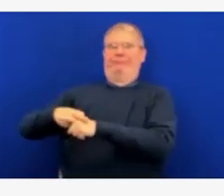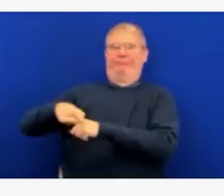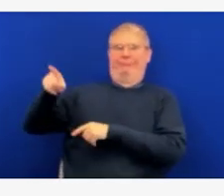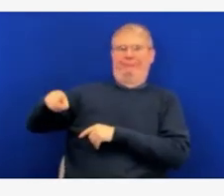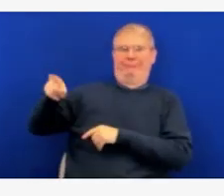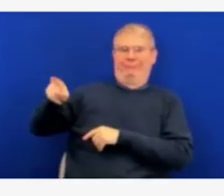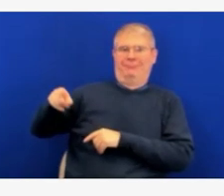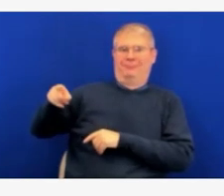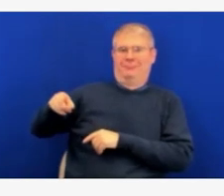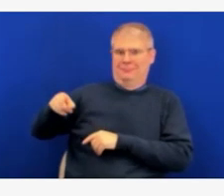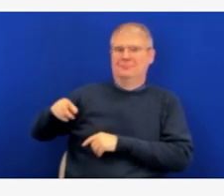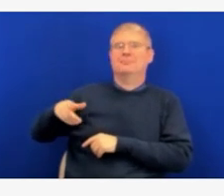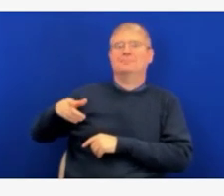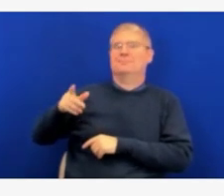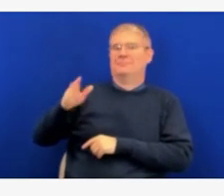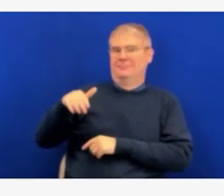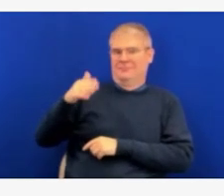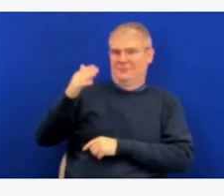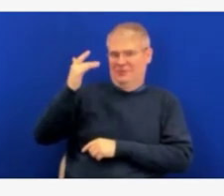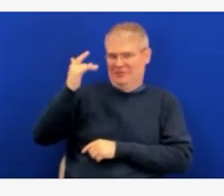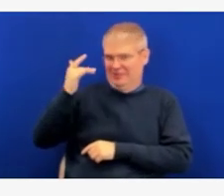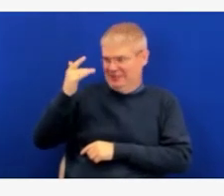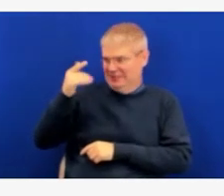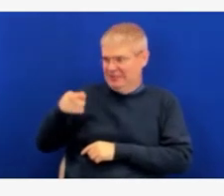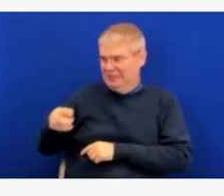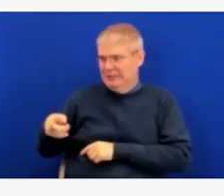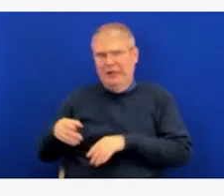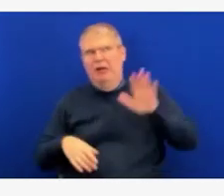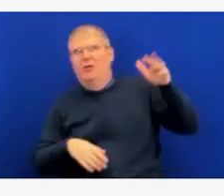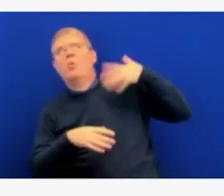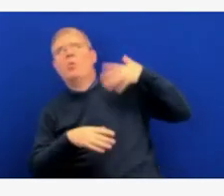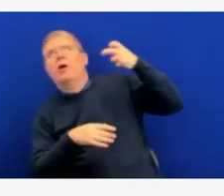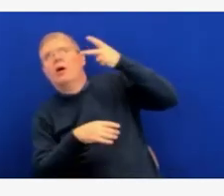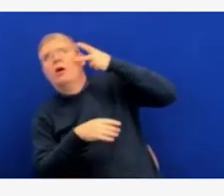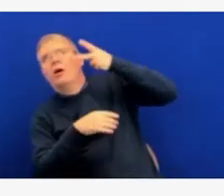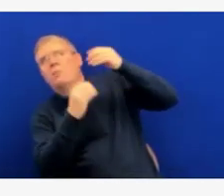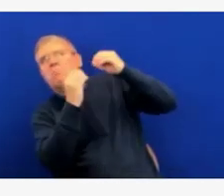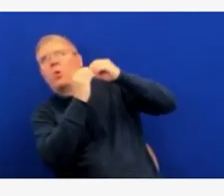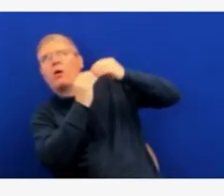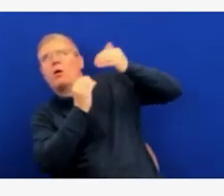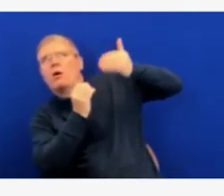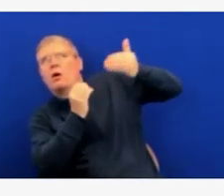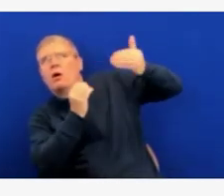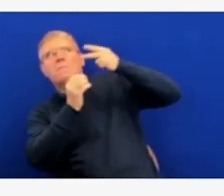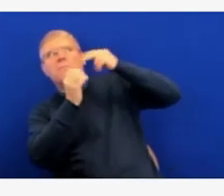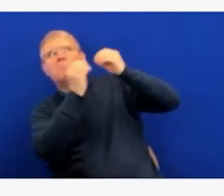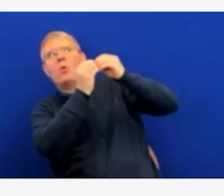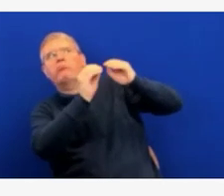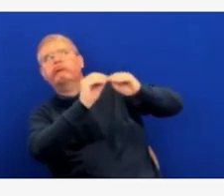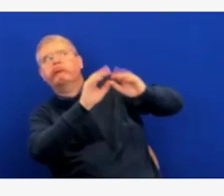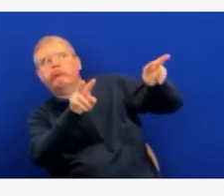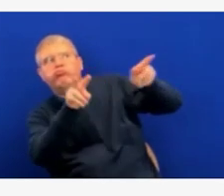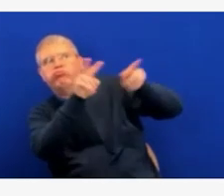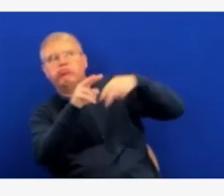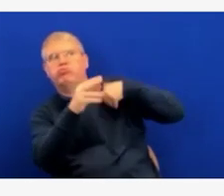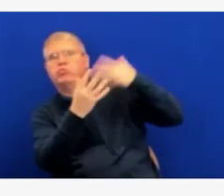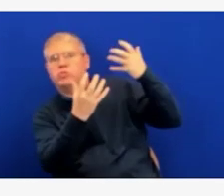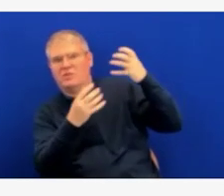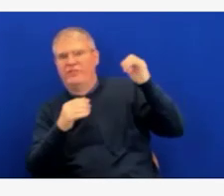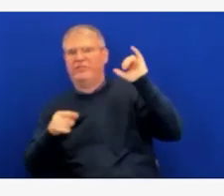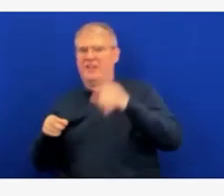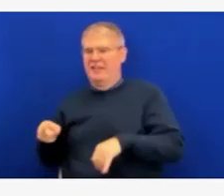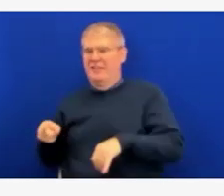people would like to see. So I think as it rolls out and we have more and more opportunities to talk to people and educate,